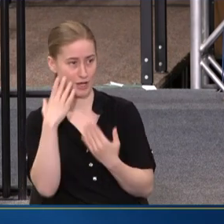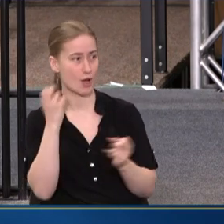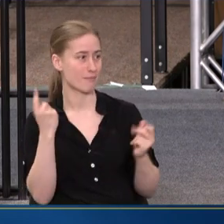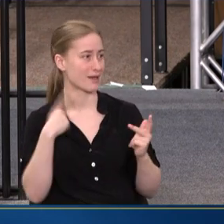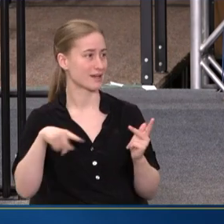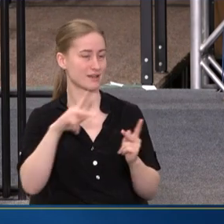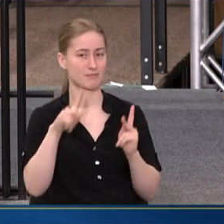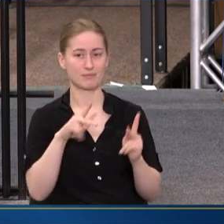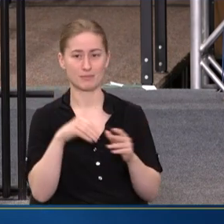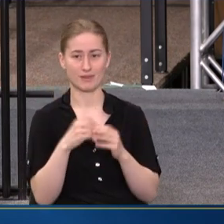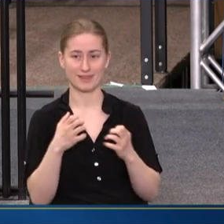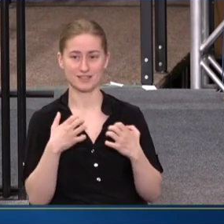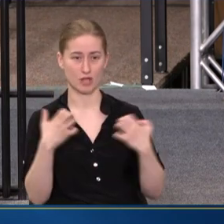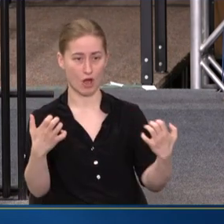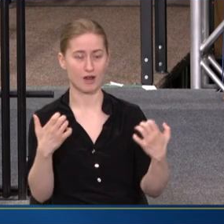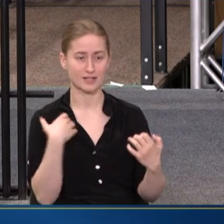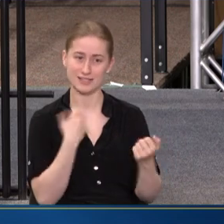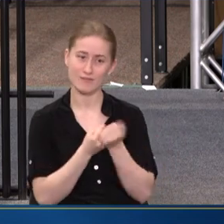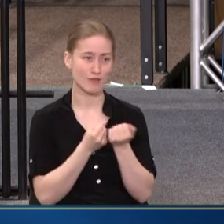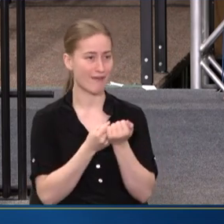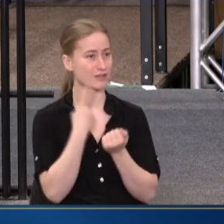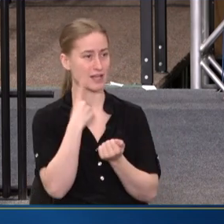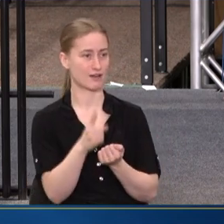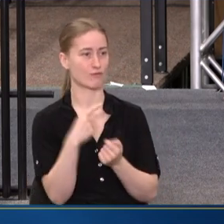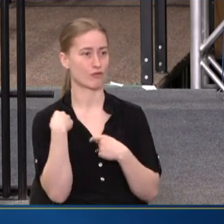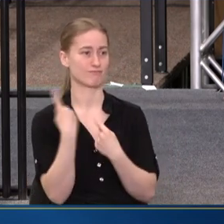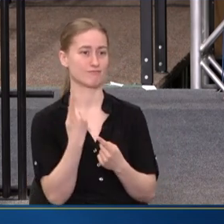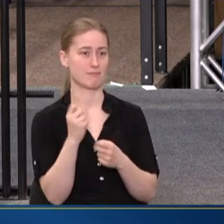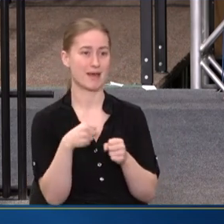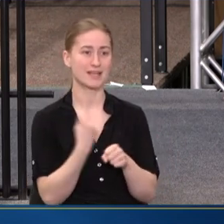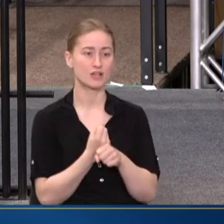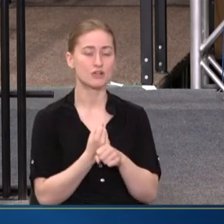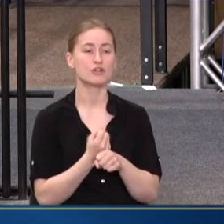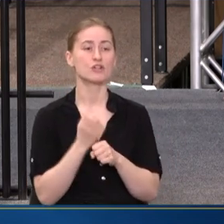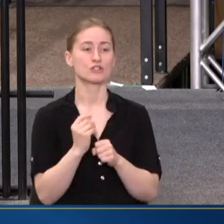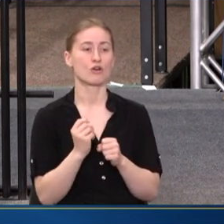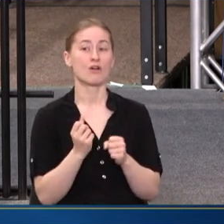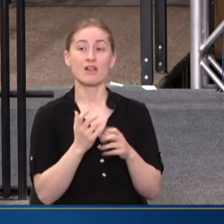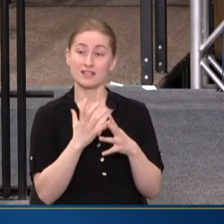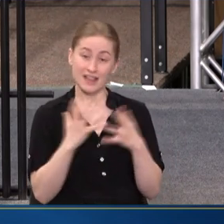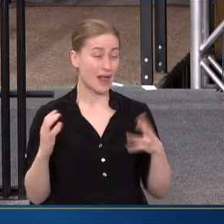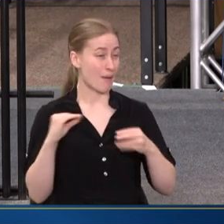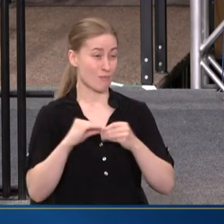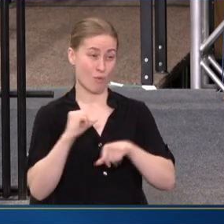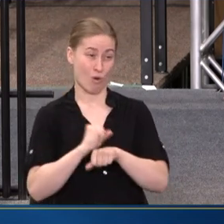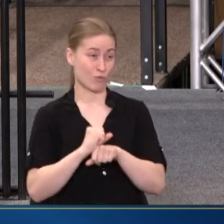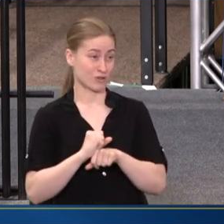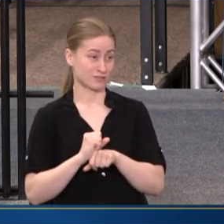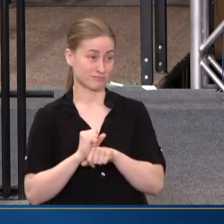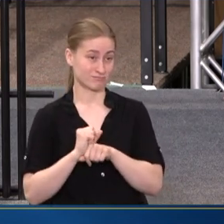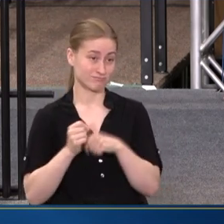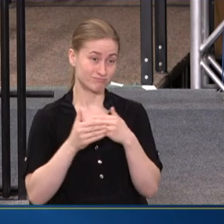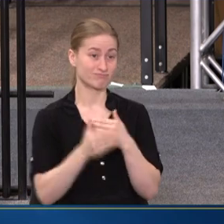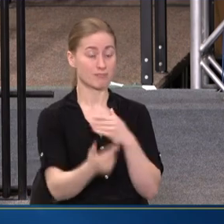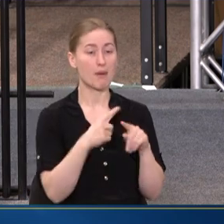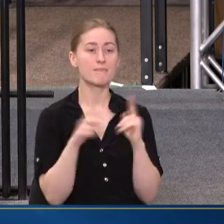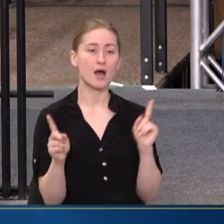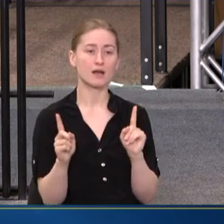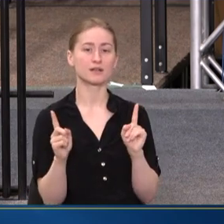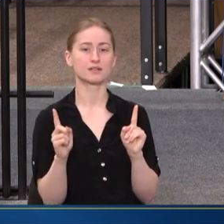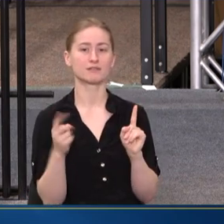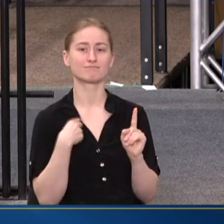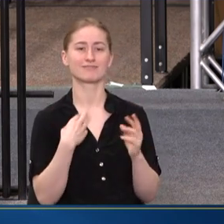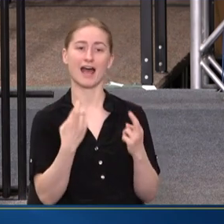AUDIENCE HAVE ADVOCATED FOR OVER THE AND SO THERE'S MUCH MORE WORK TO DO. BUT